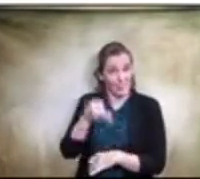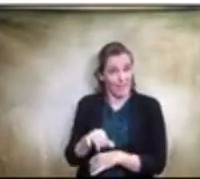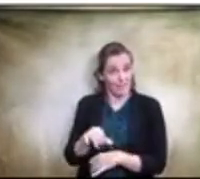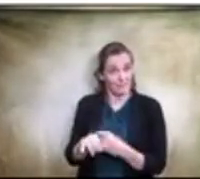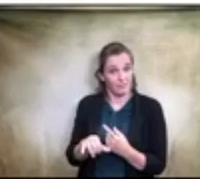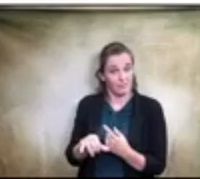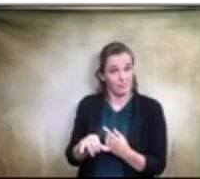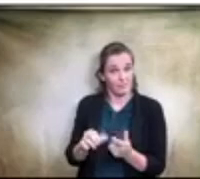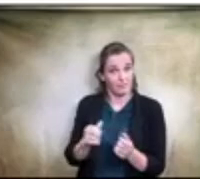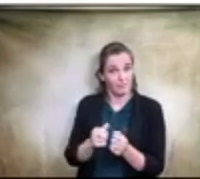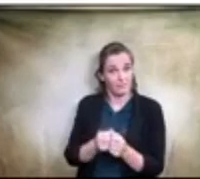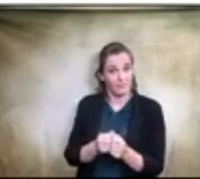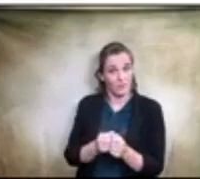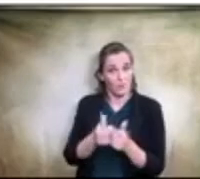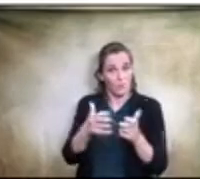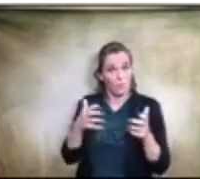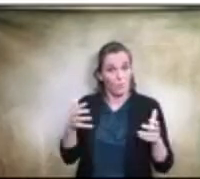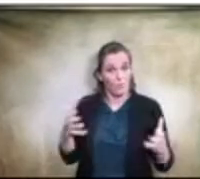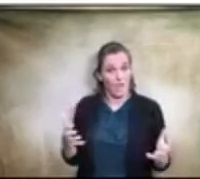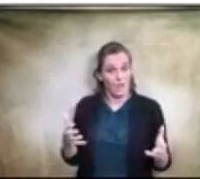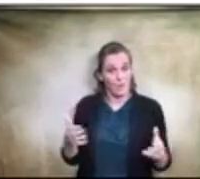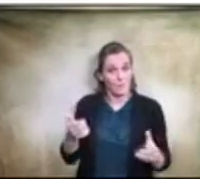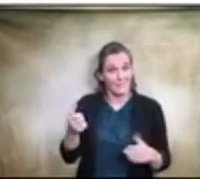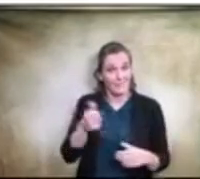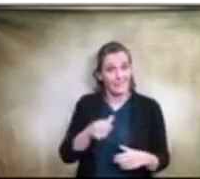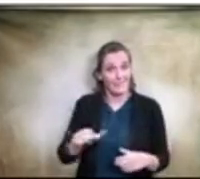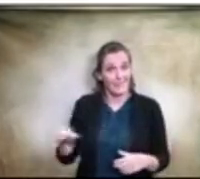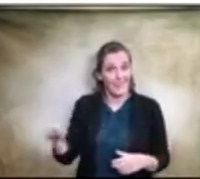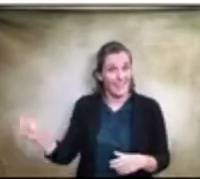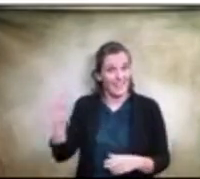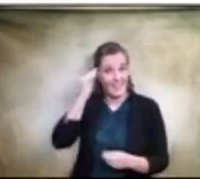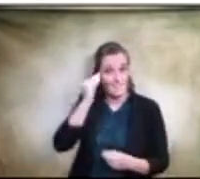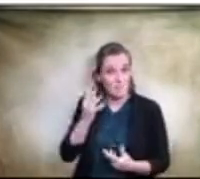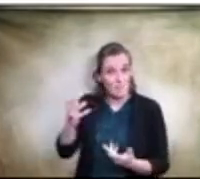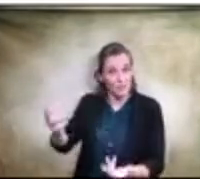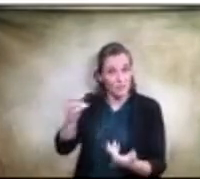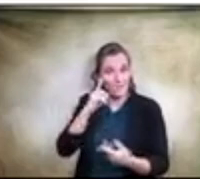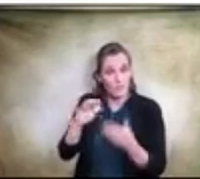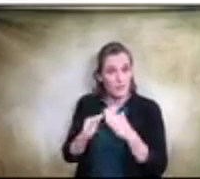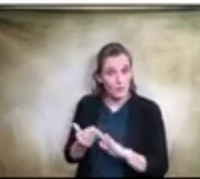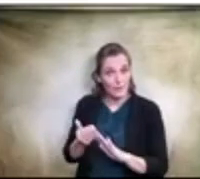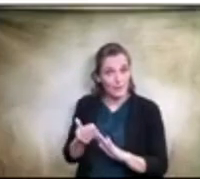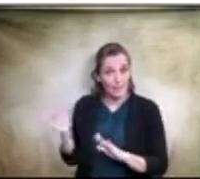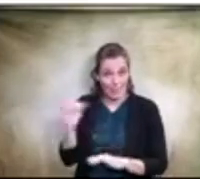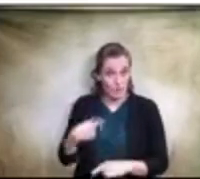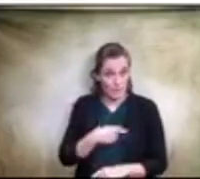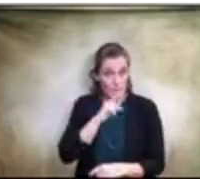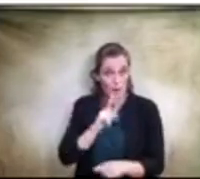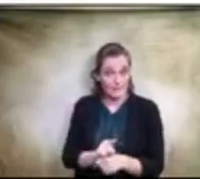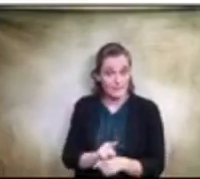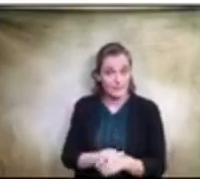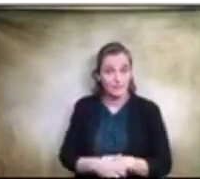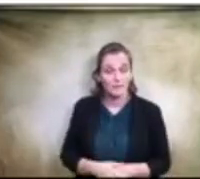without, without any, any, uh, information from the community, like we promised? Uh, no, sir.